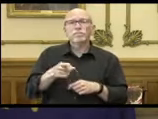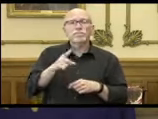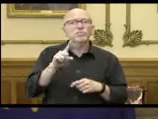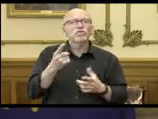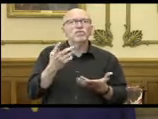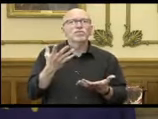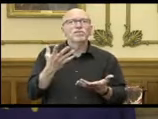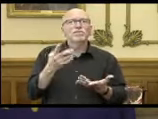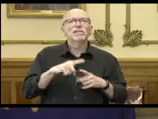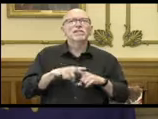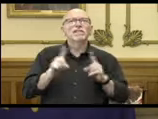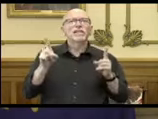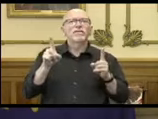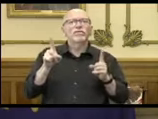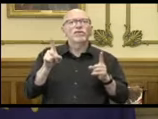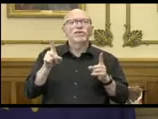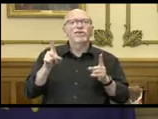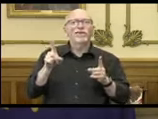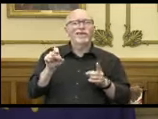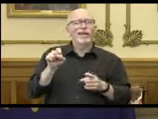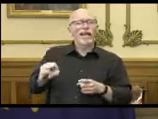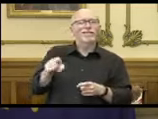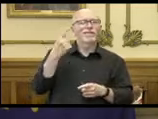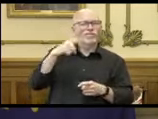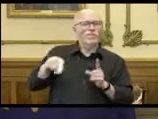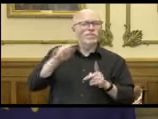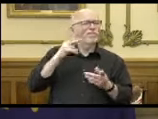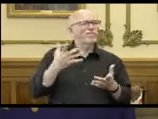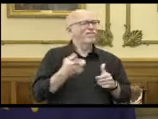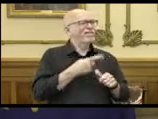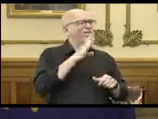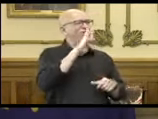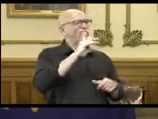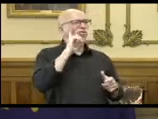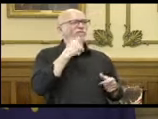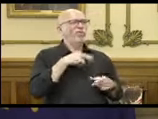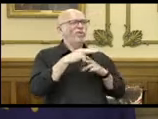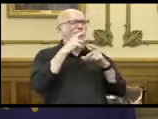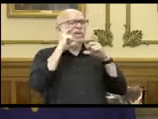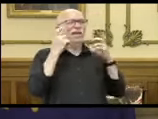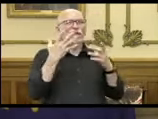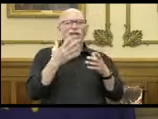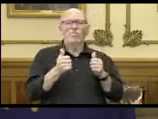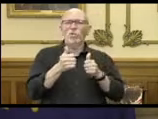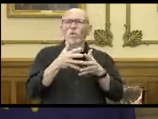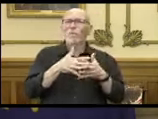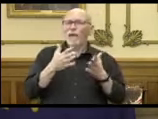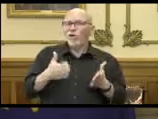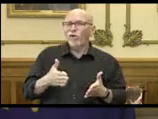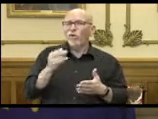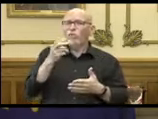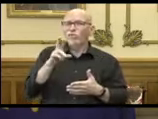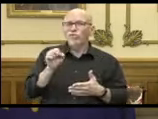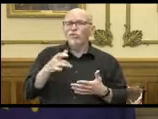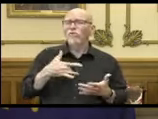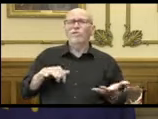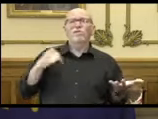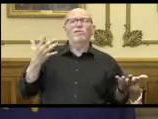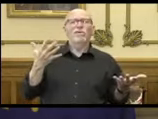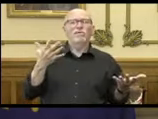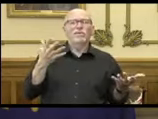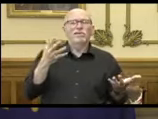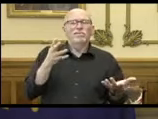a different ask for most Hoosiers slash Americans to